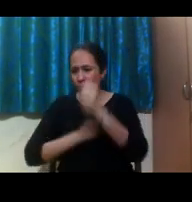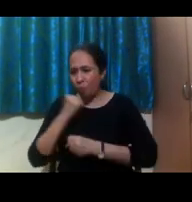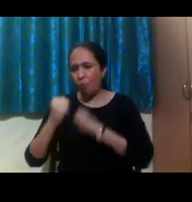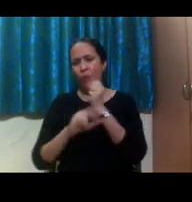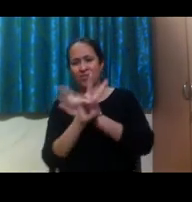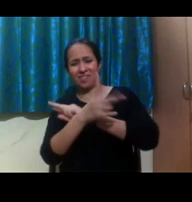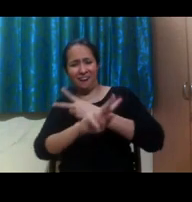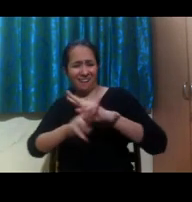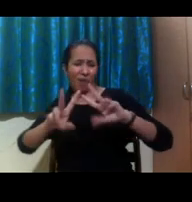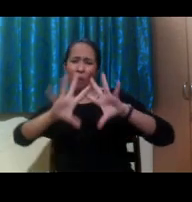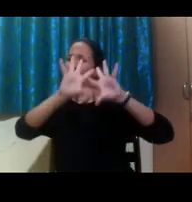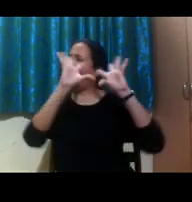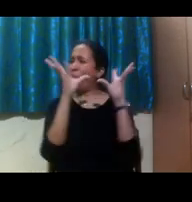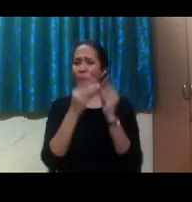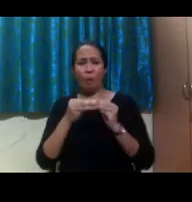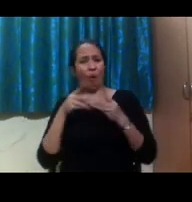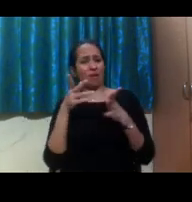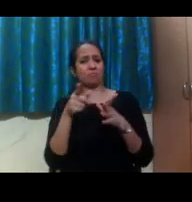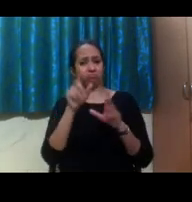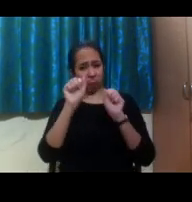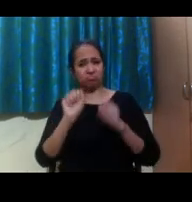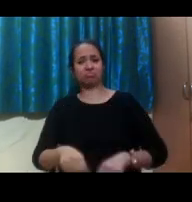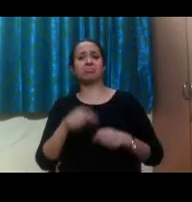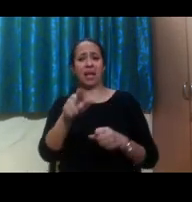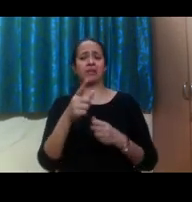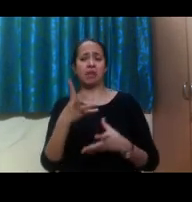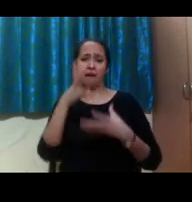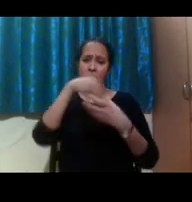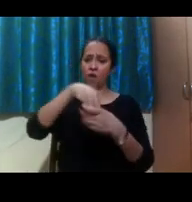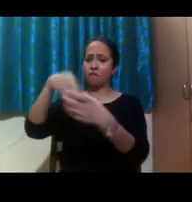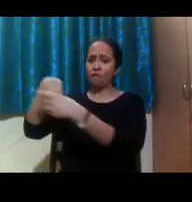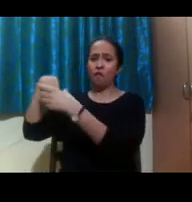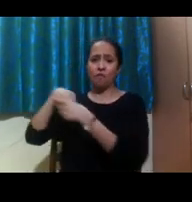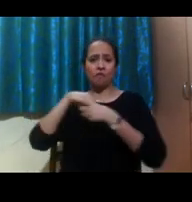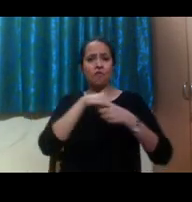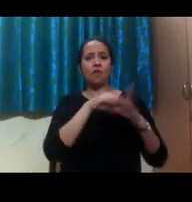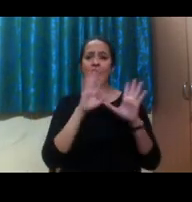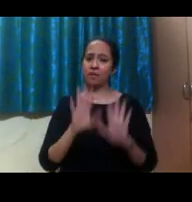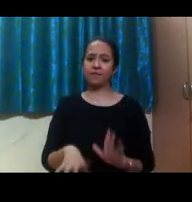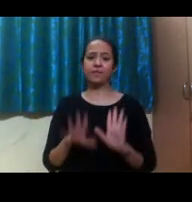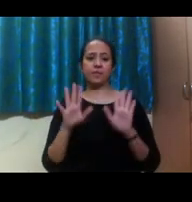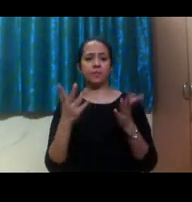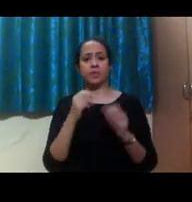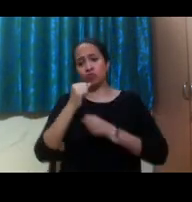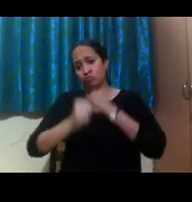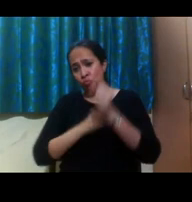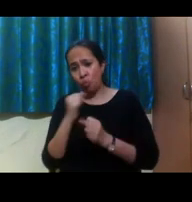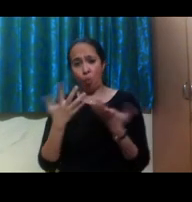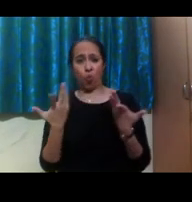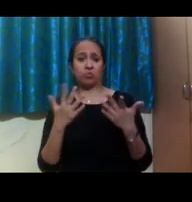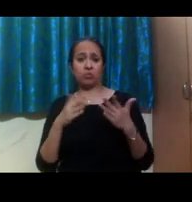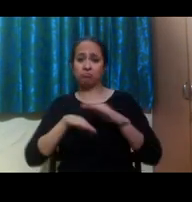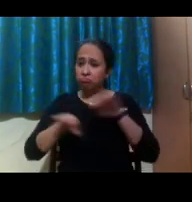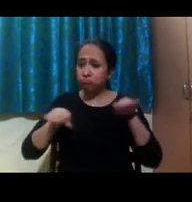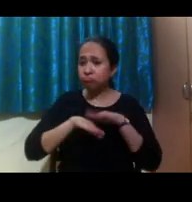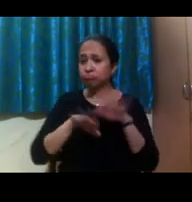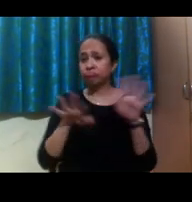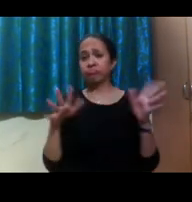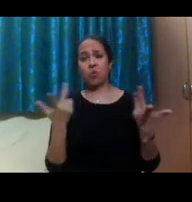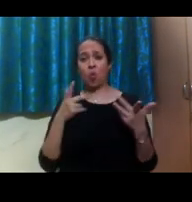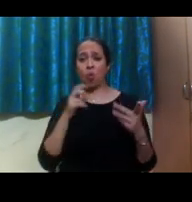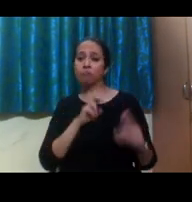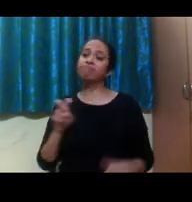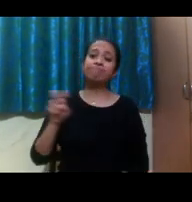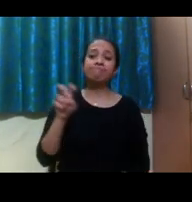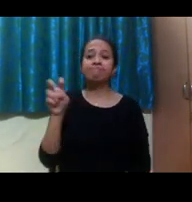We do sponsored spring break trips or service learning trips that you are welcome to participate in. We have, we call it Greek life, it's fraternity and sorority